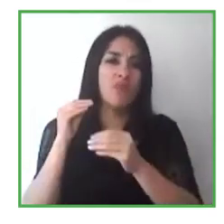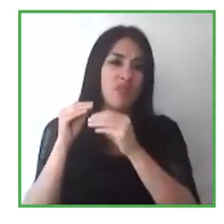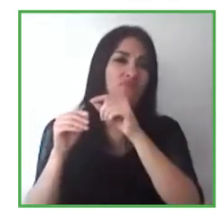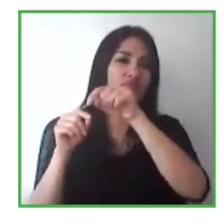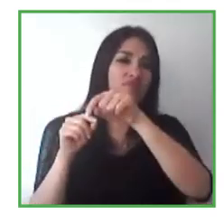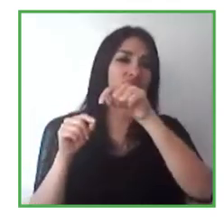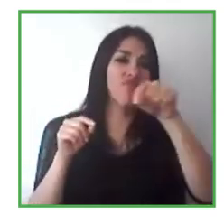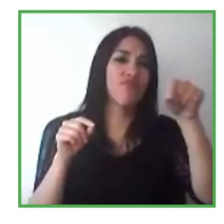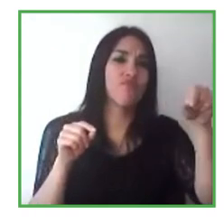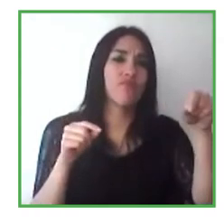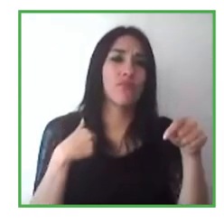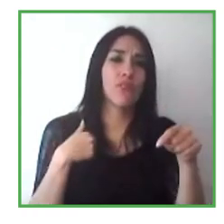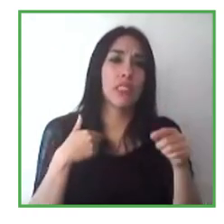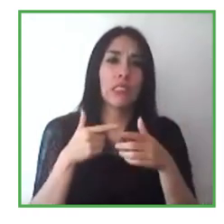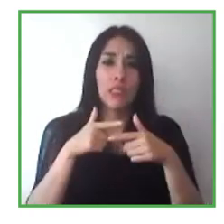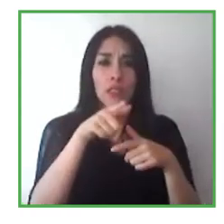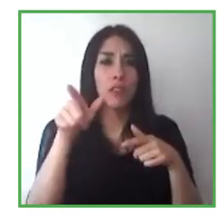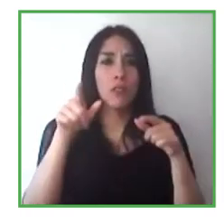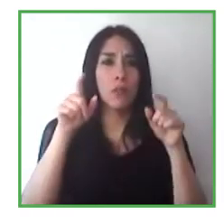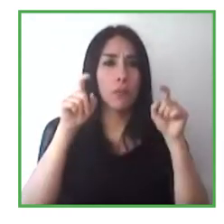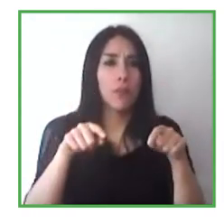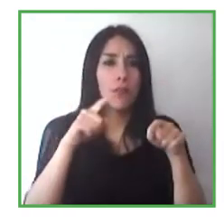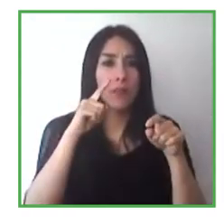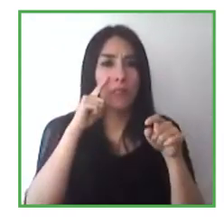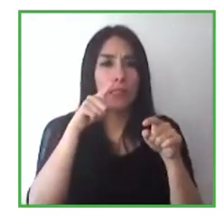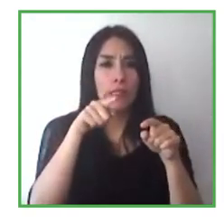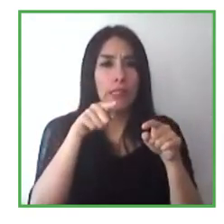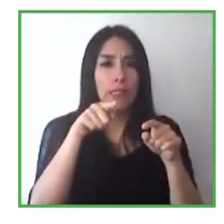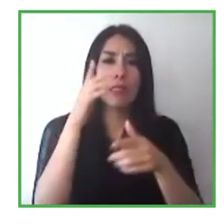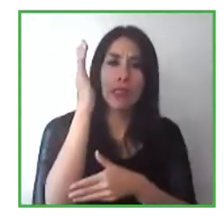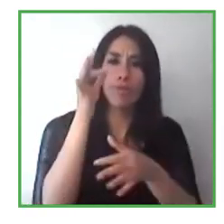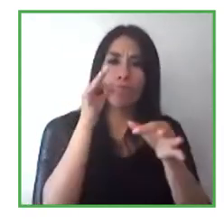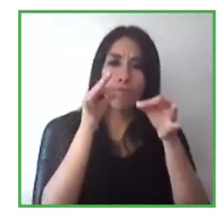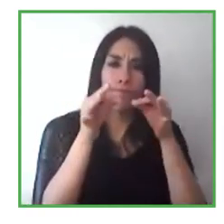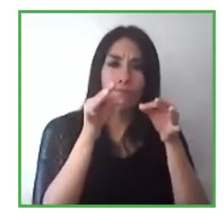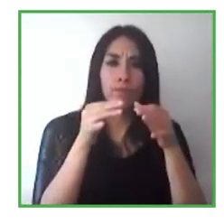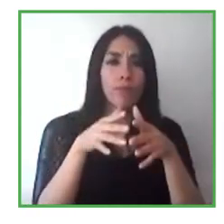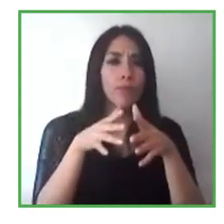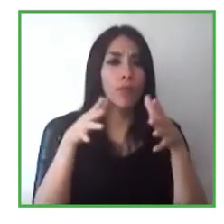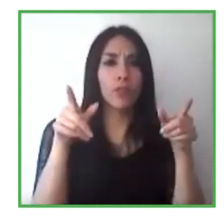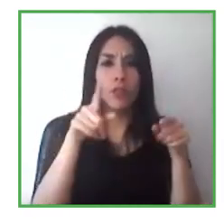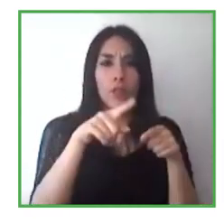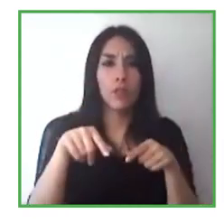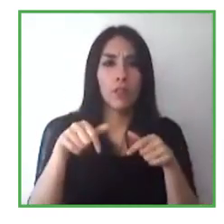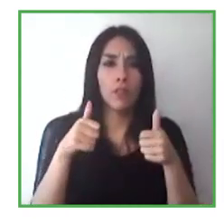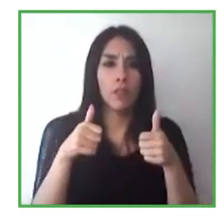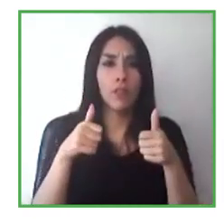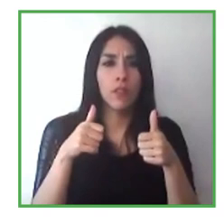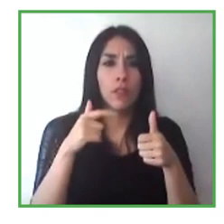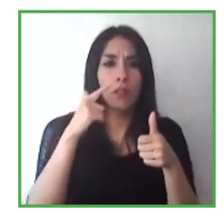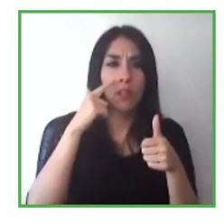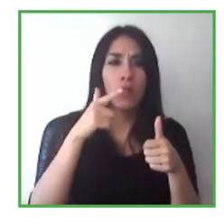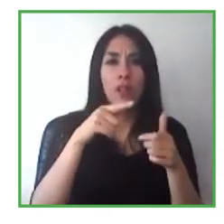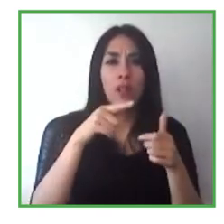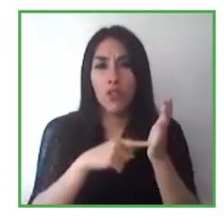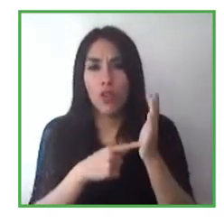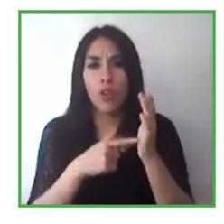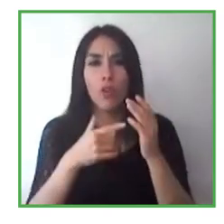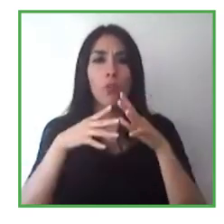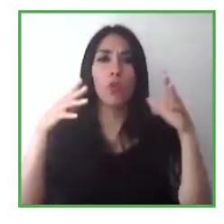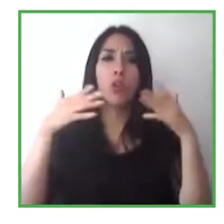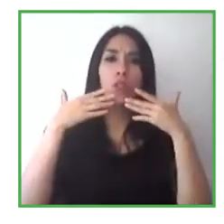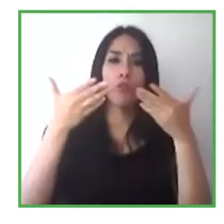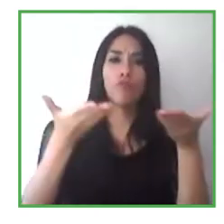today in this broadcast. We hope you all found it interesting. I'll just close with a couple of comments and just maybe try to summarize a couple of key points.